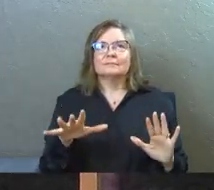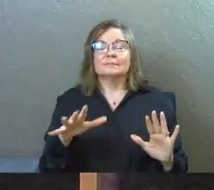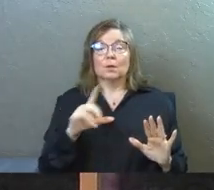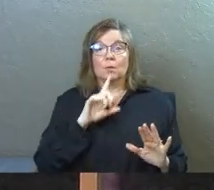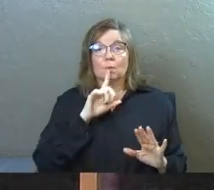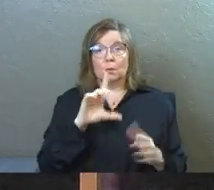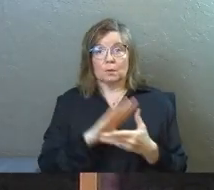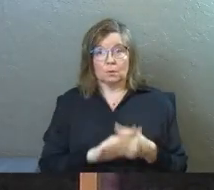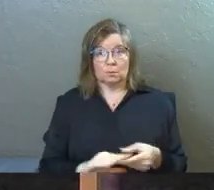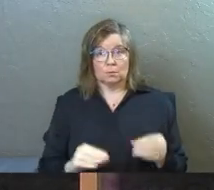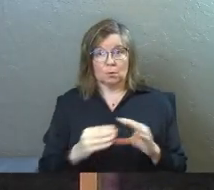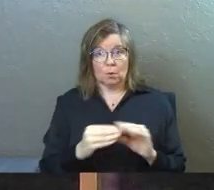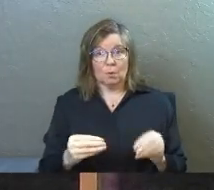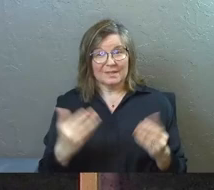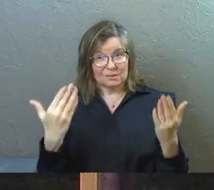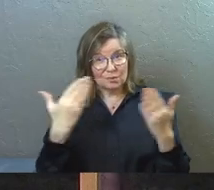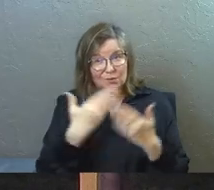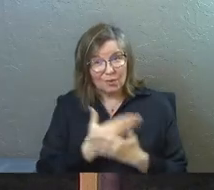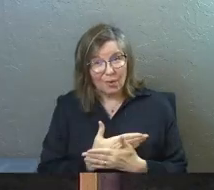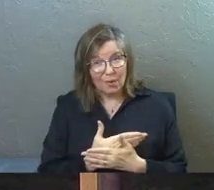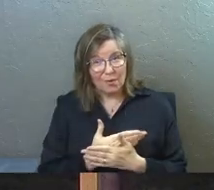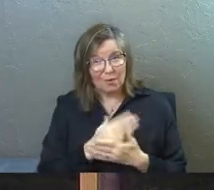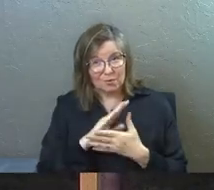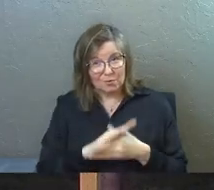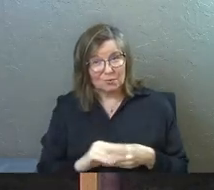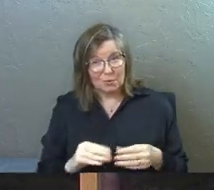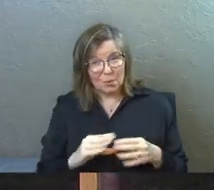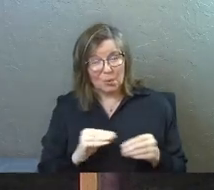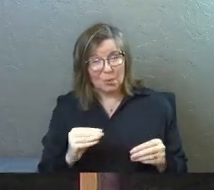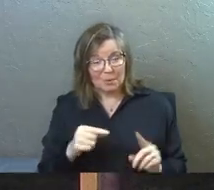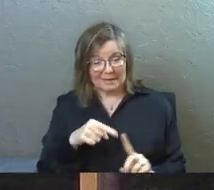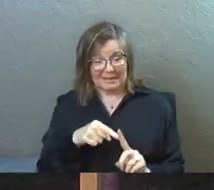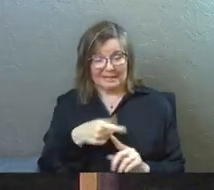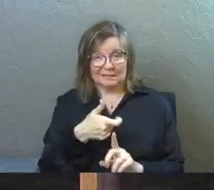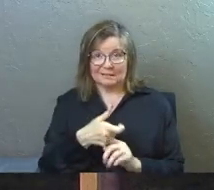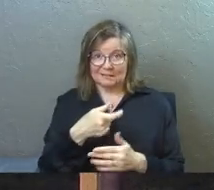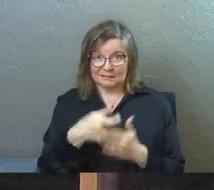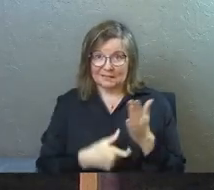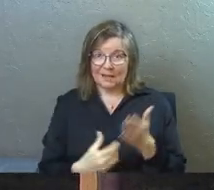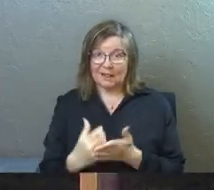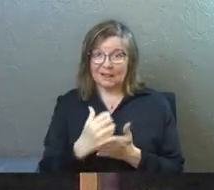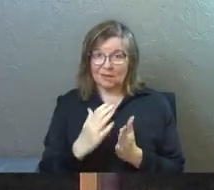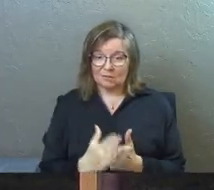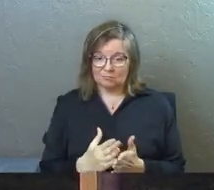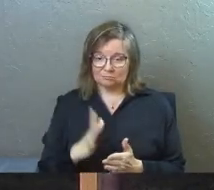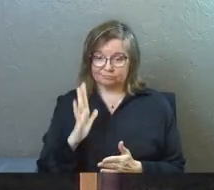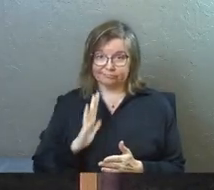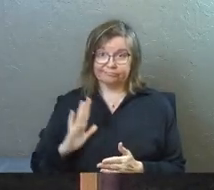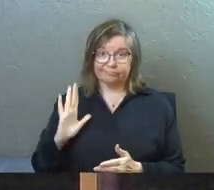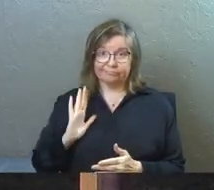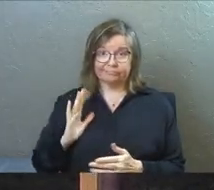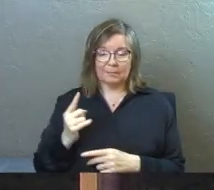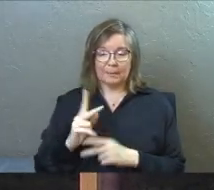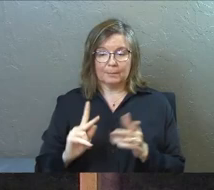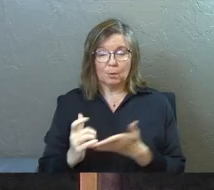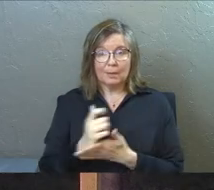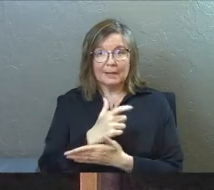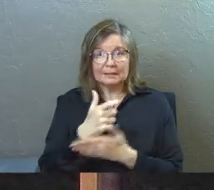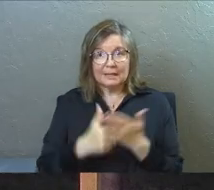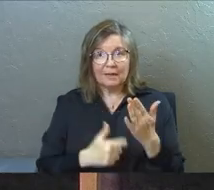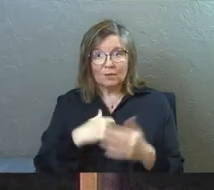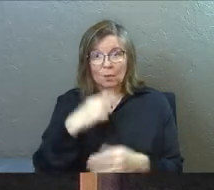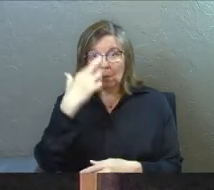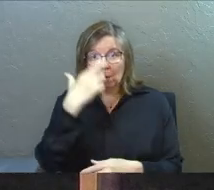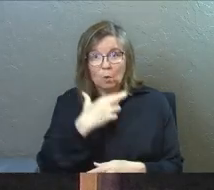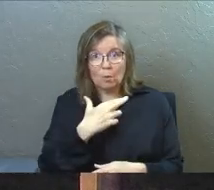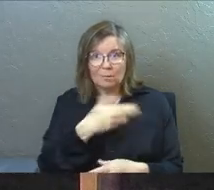the real story though, it's a dark one actually. He was a tax collector. And in those days, people who collected taxes